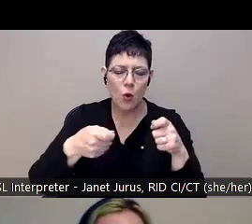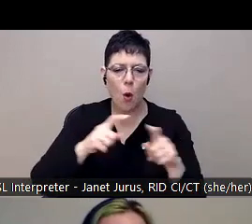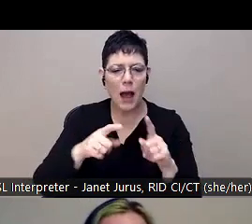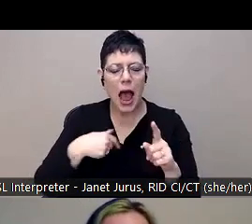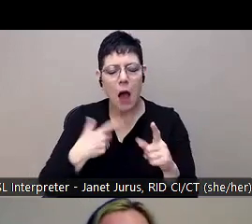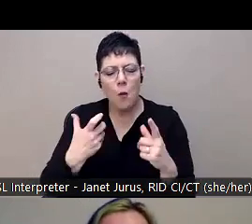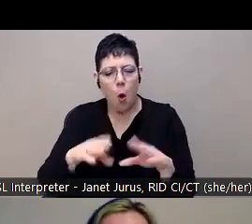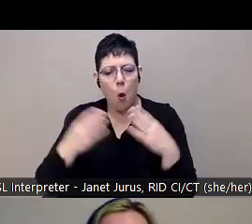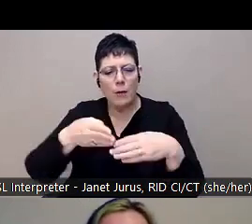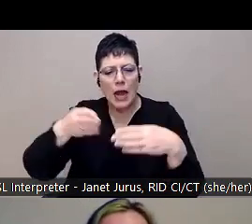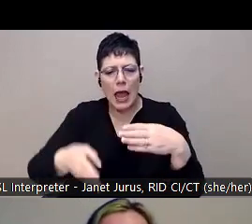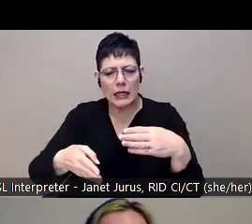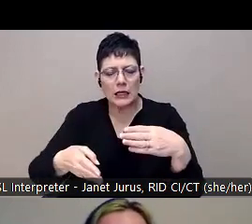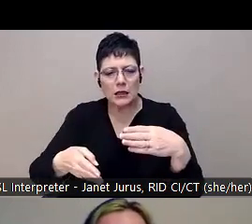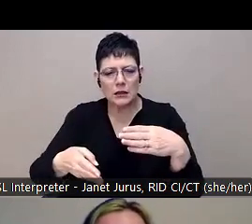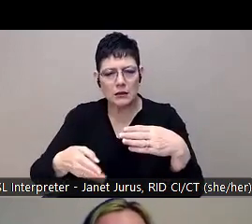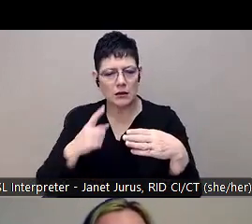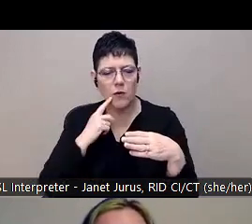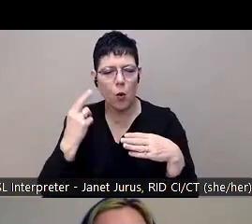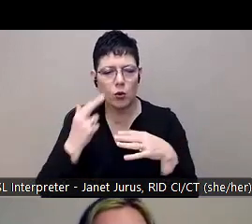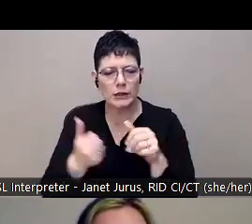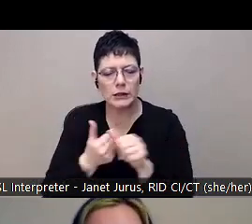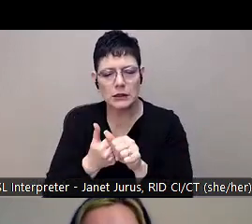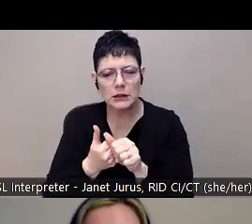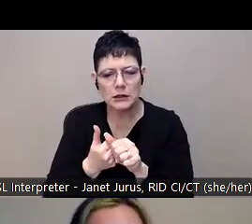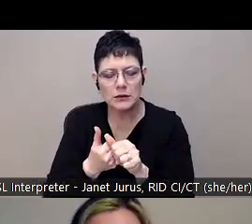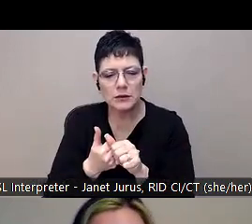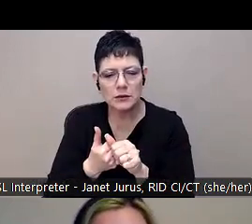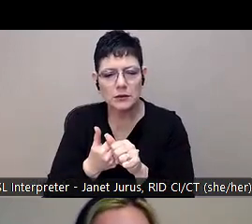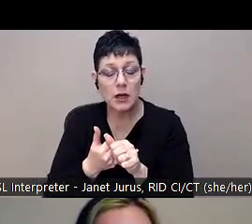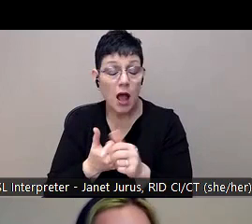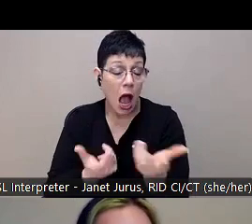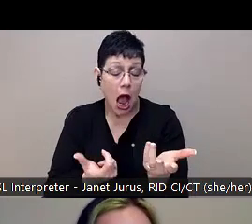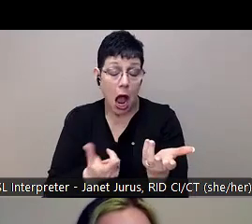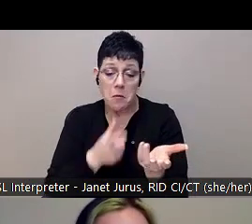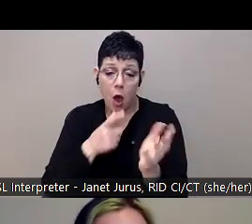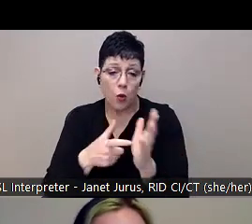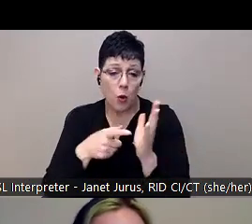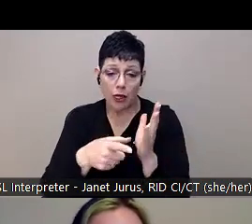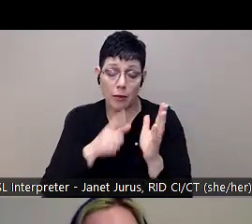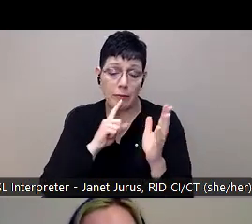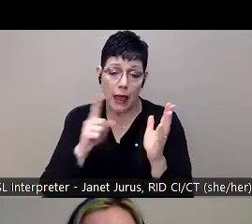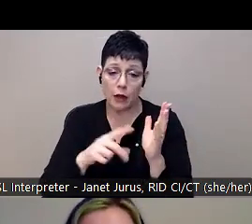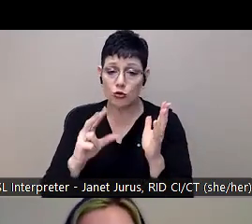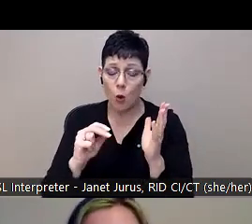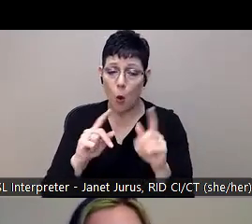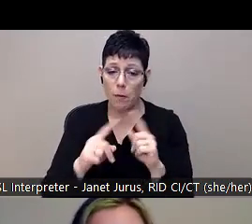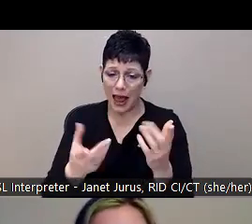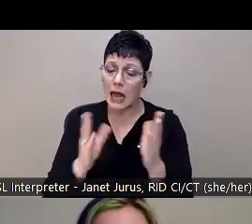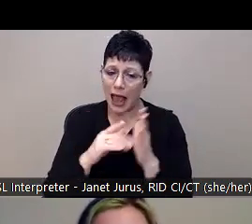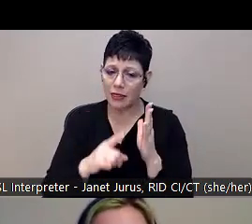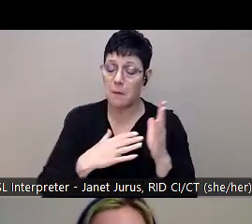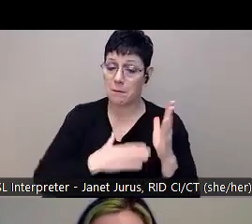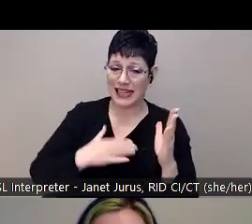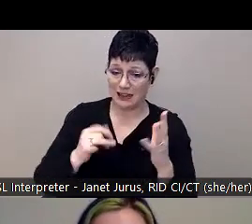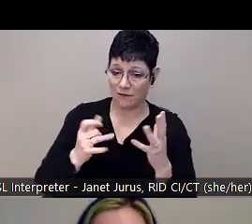to leave this one open-ended for a purpose. Um, I told them they did not have to answer this question if they didn't want to, but almost every single student